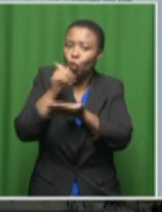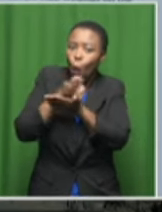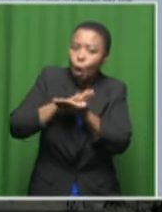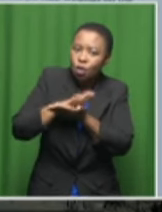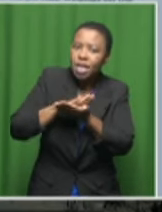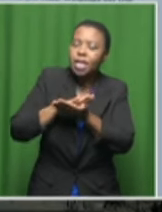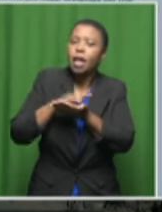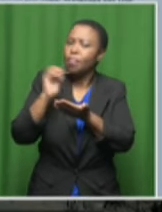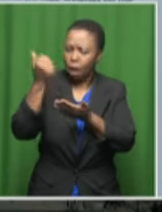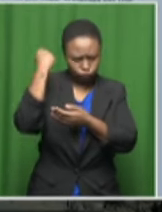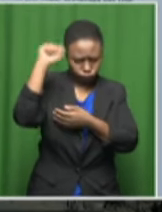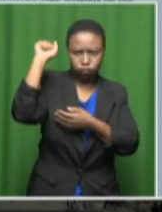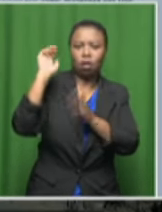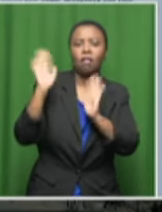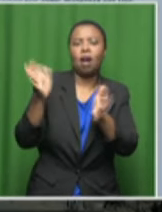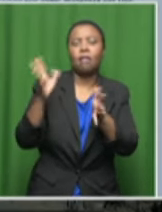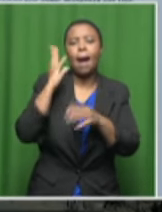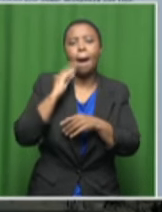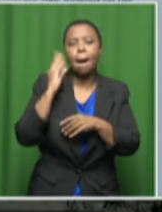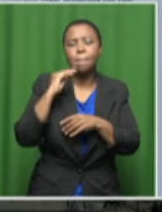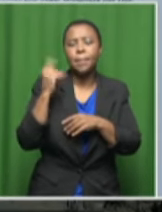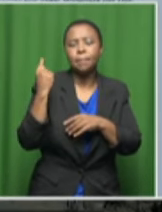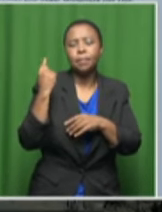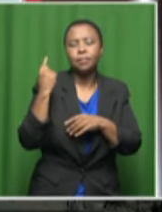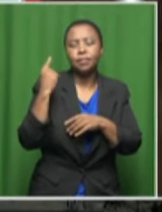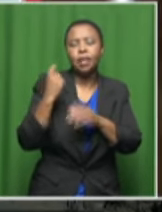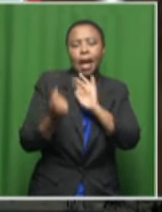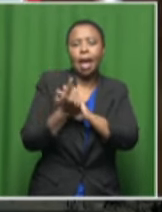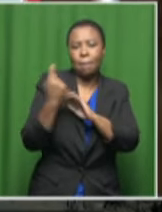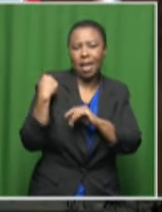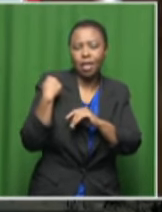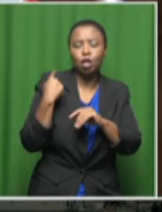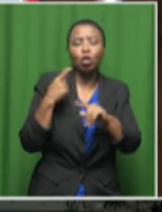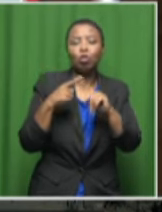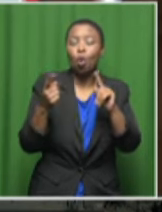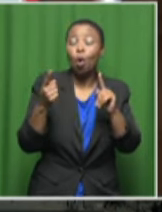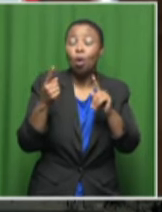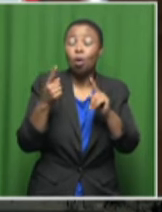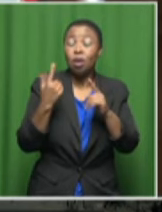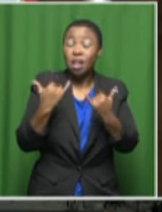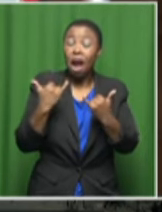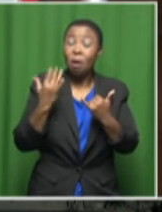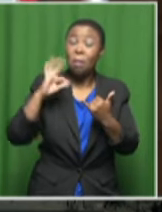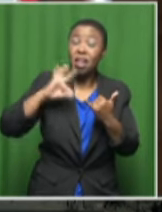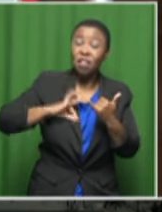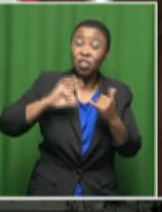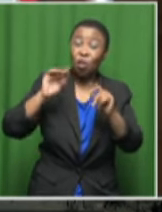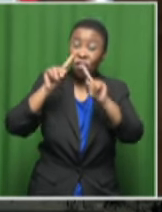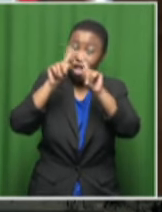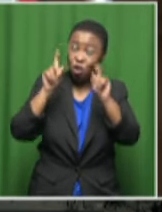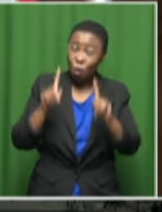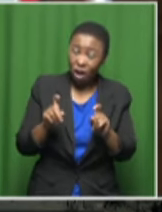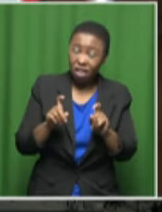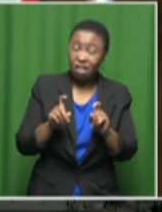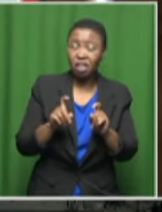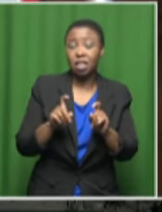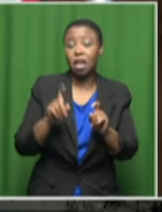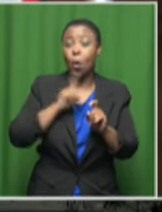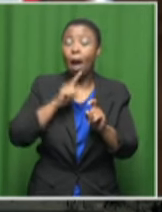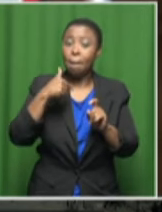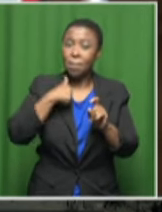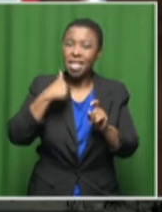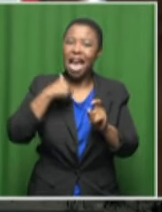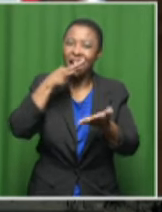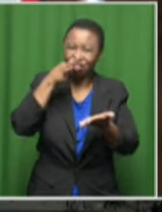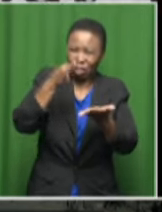the only benefit of an inquiry of the nature that I suggested and recommended